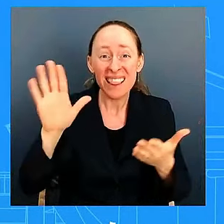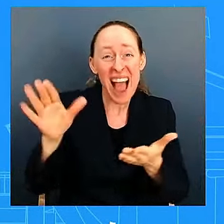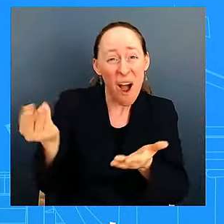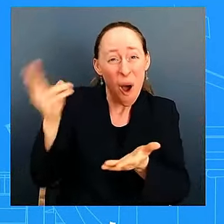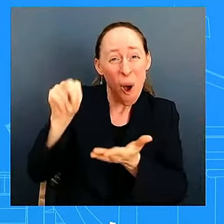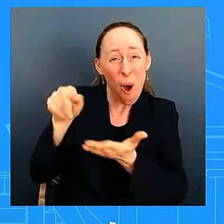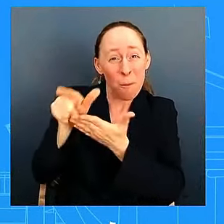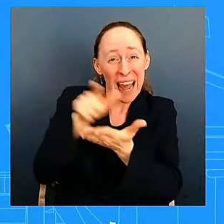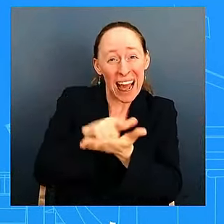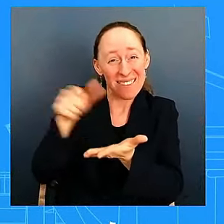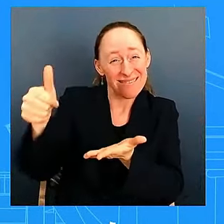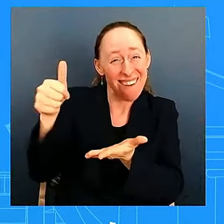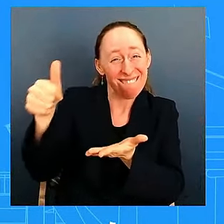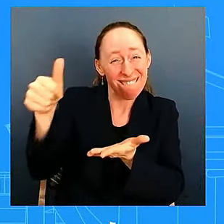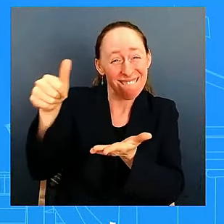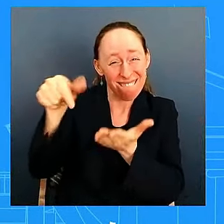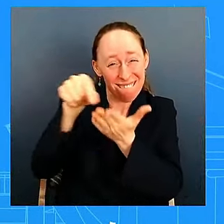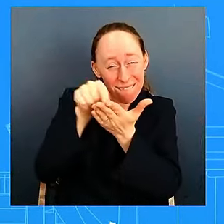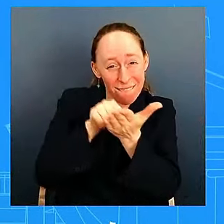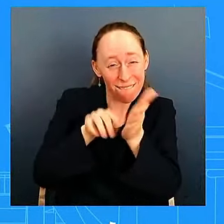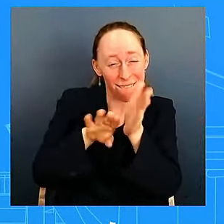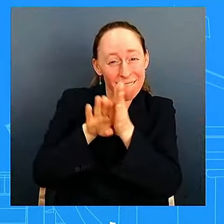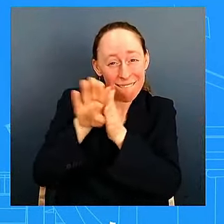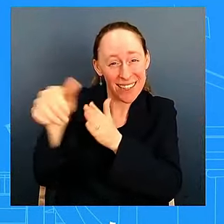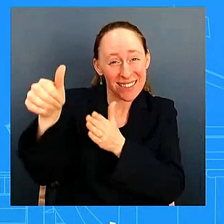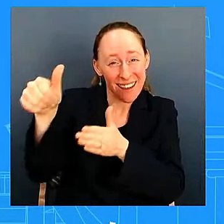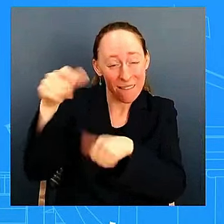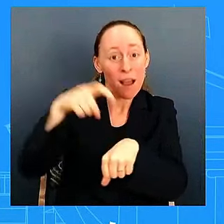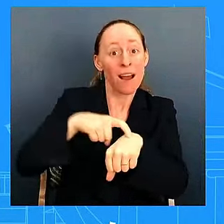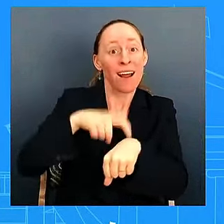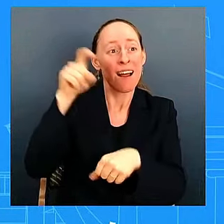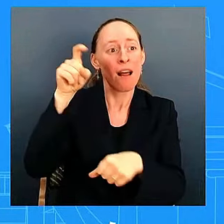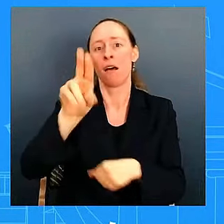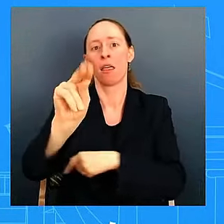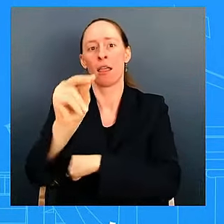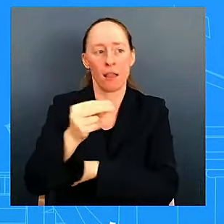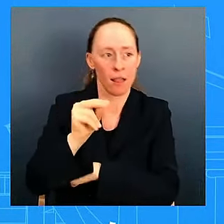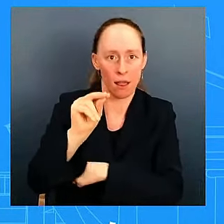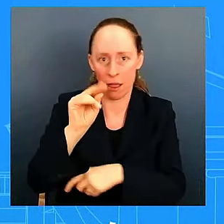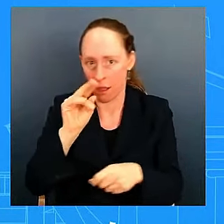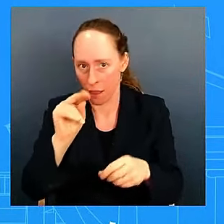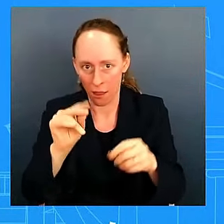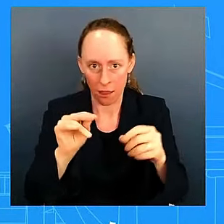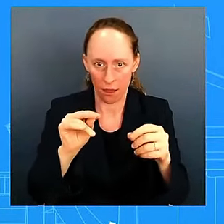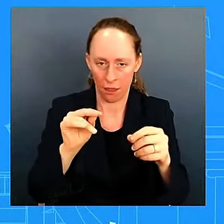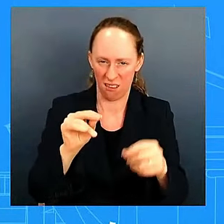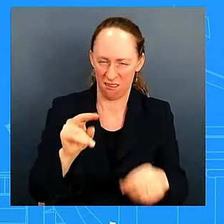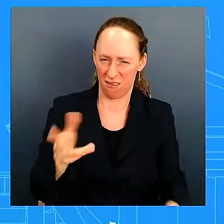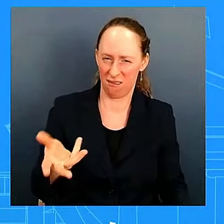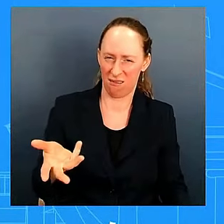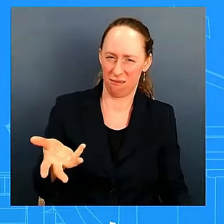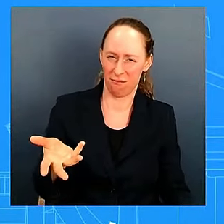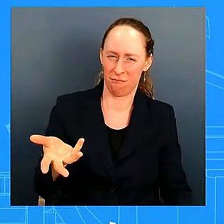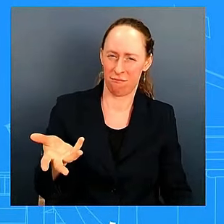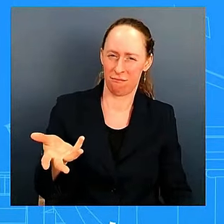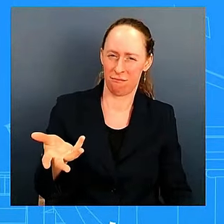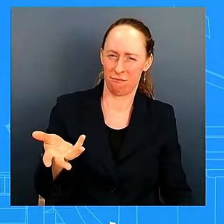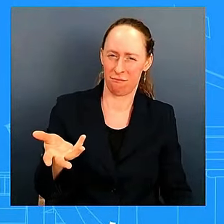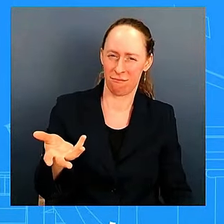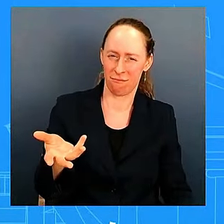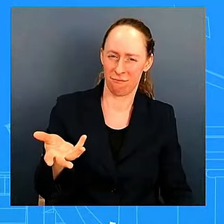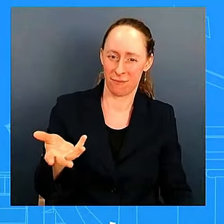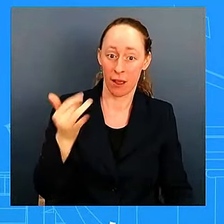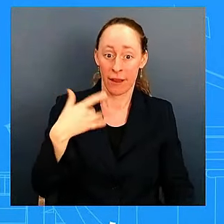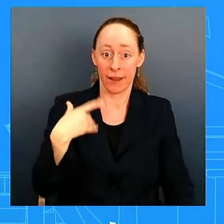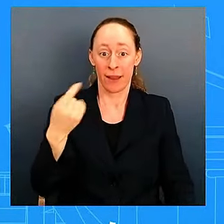president saying this was going to i get part of your uh question to me it was going to uh help joe biden it's going to help democrats that's what the